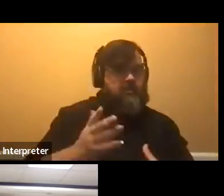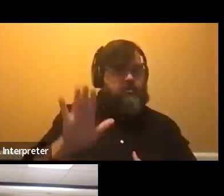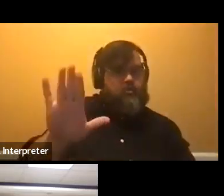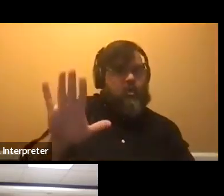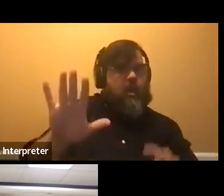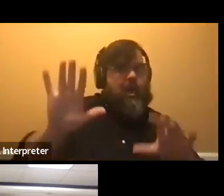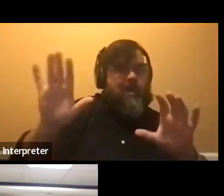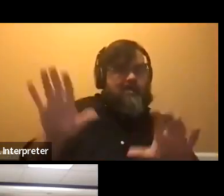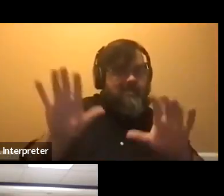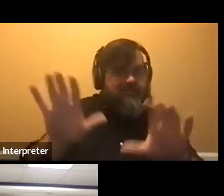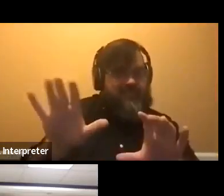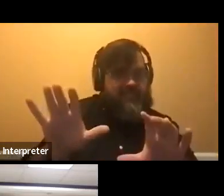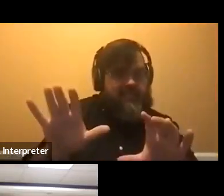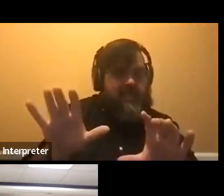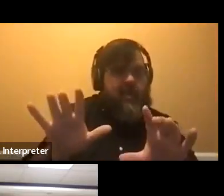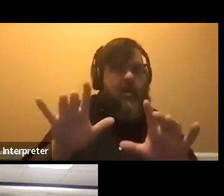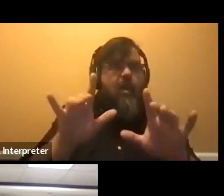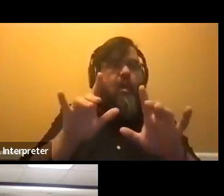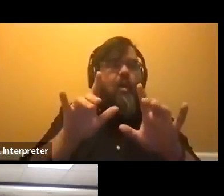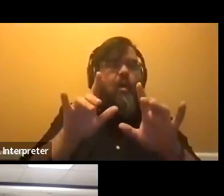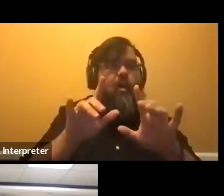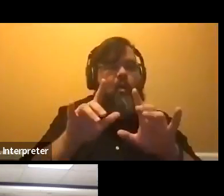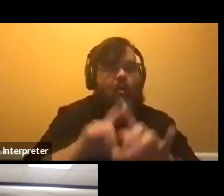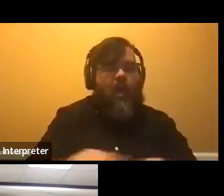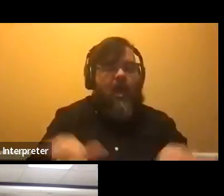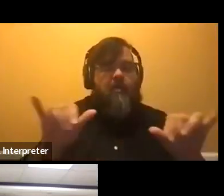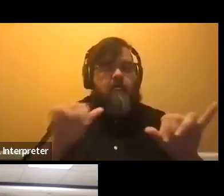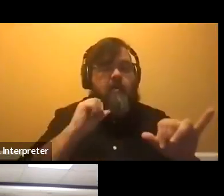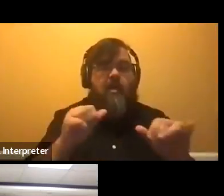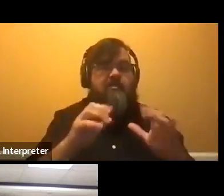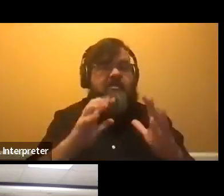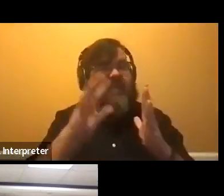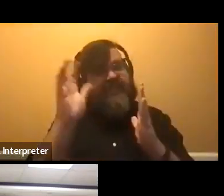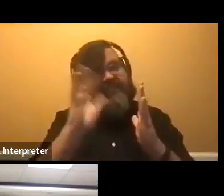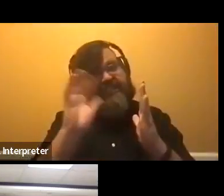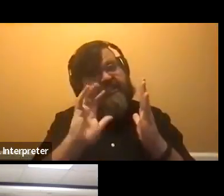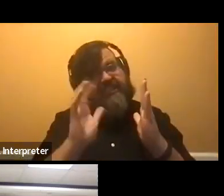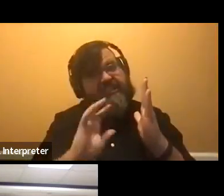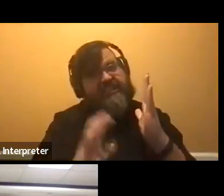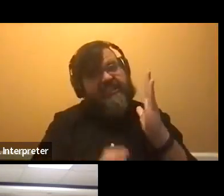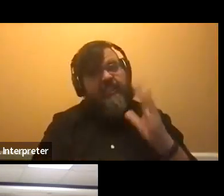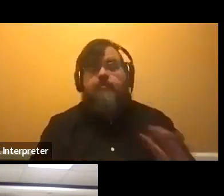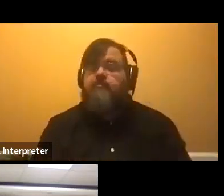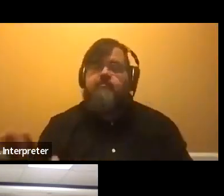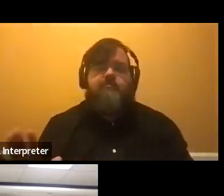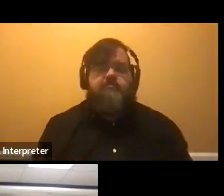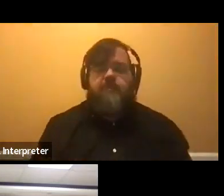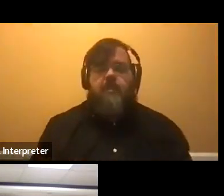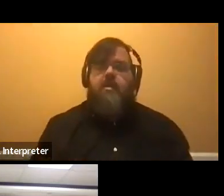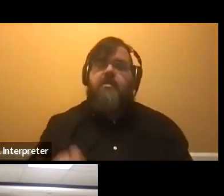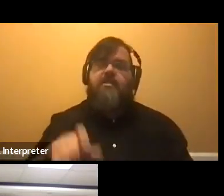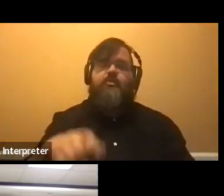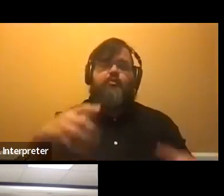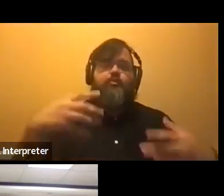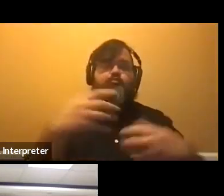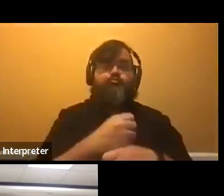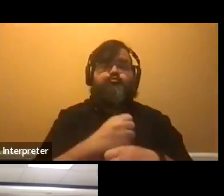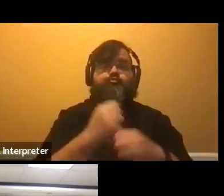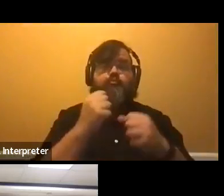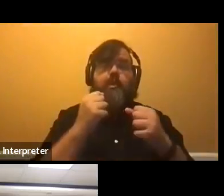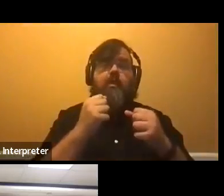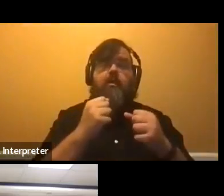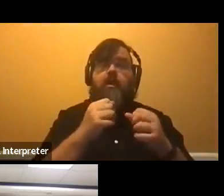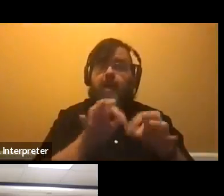while not using a half a page to do it. Um, you really need to make sure you're giving us all the details about